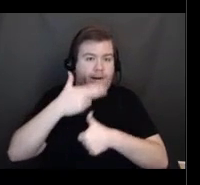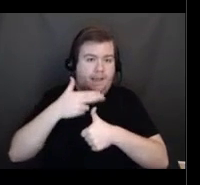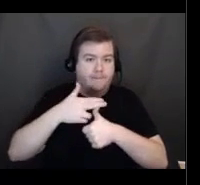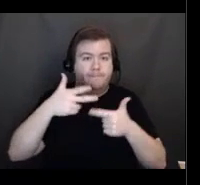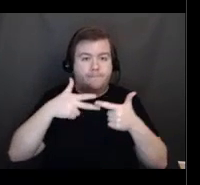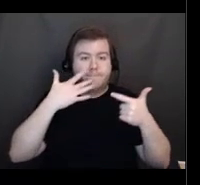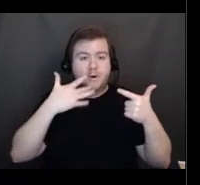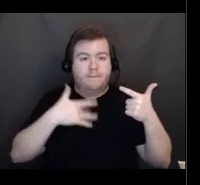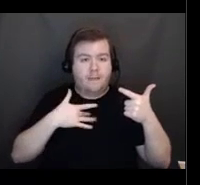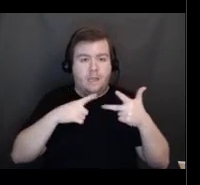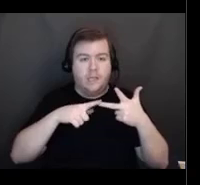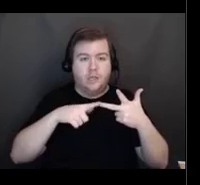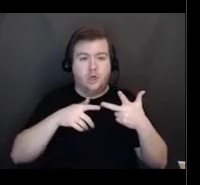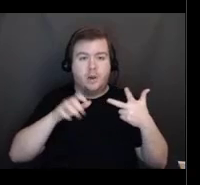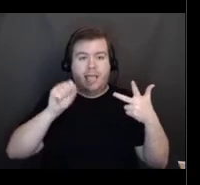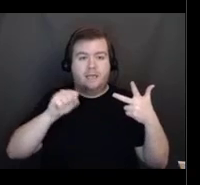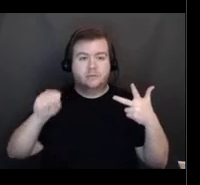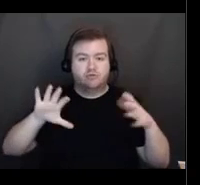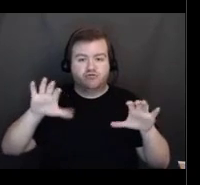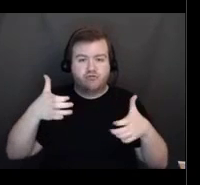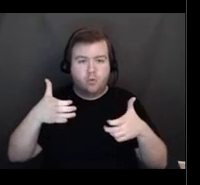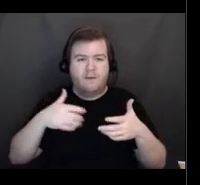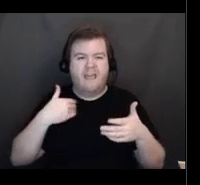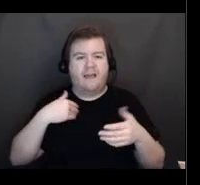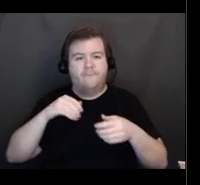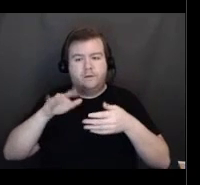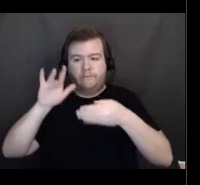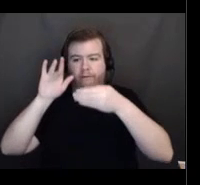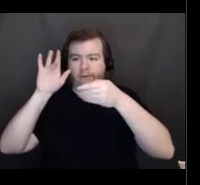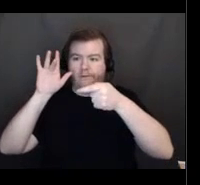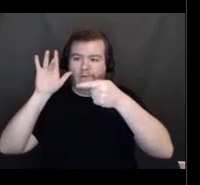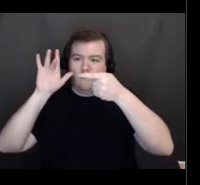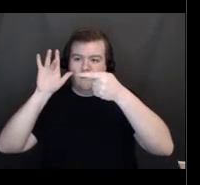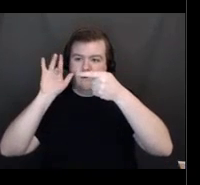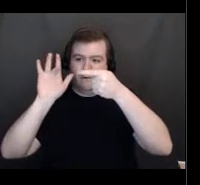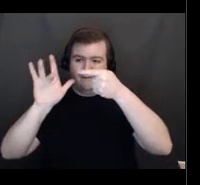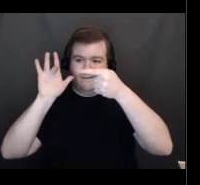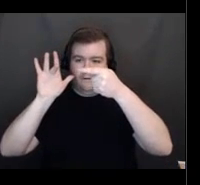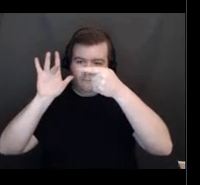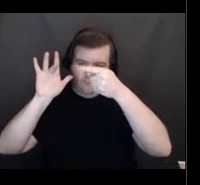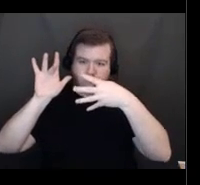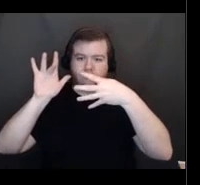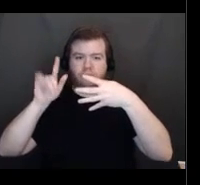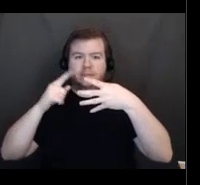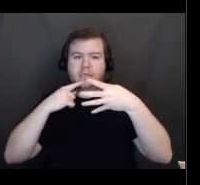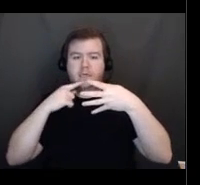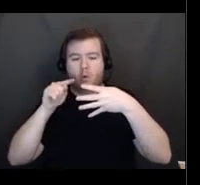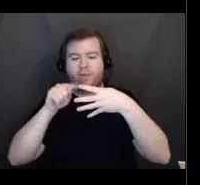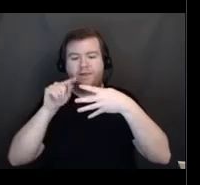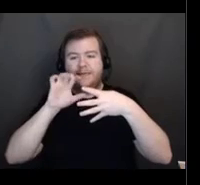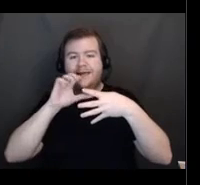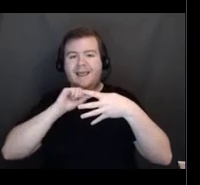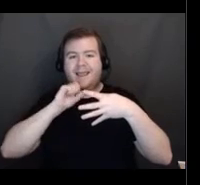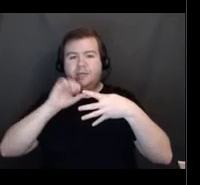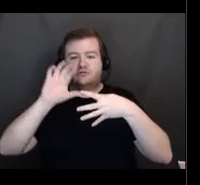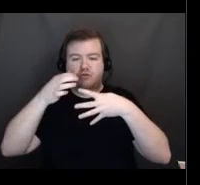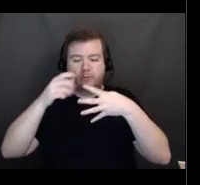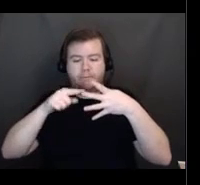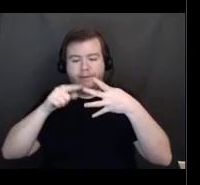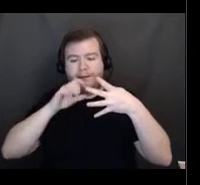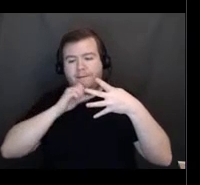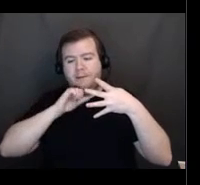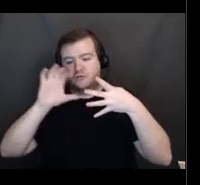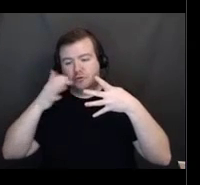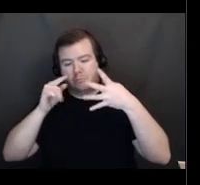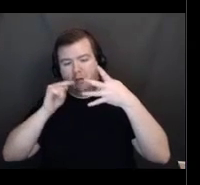eligible group. So there is a dropdown that says this is these are the folks who are eligible at that point. They will collect